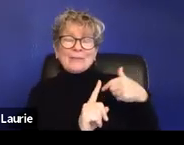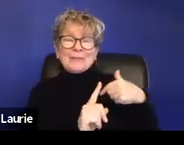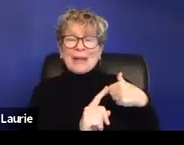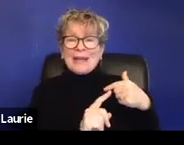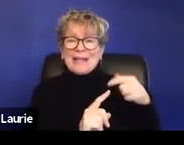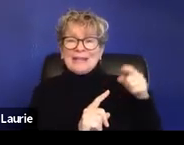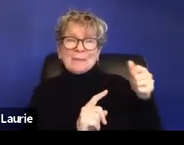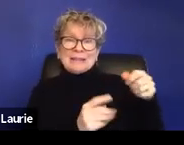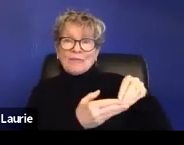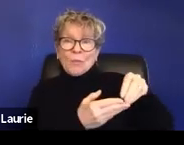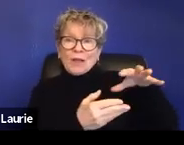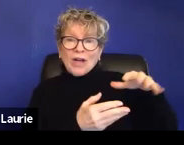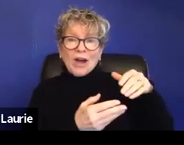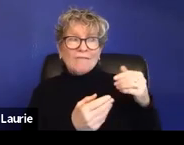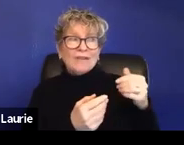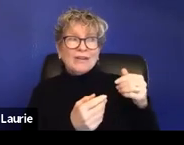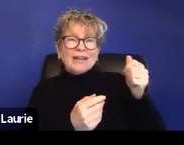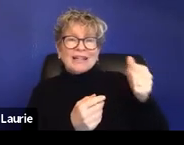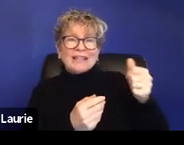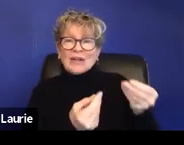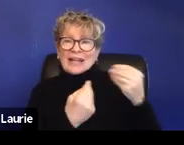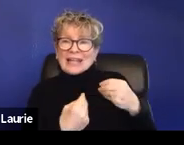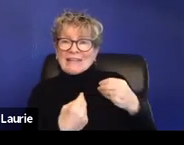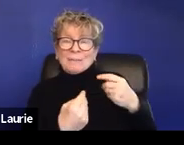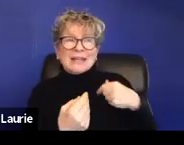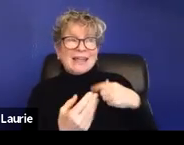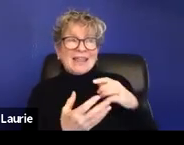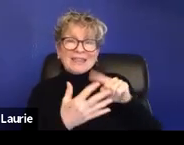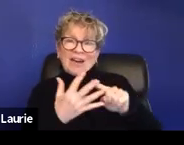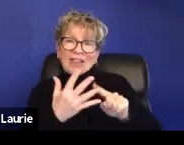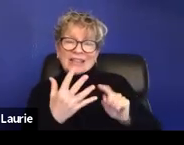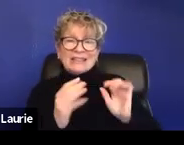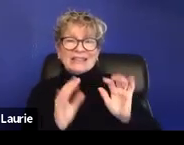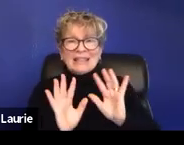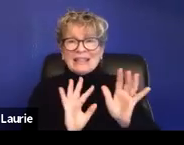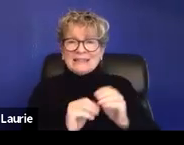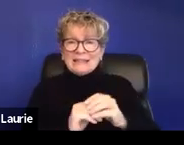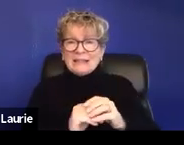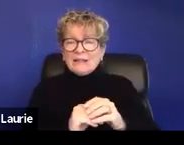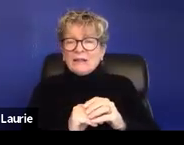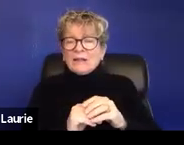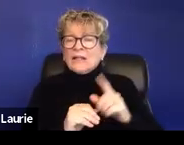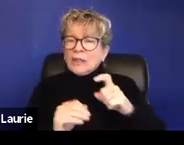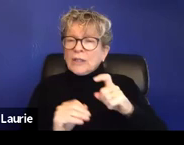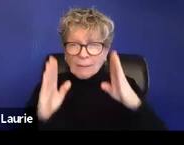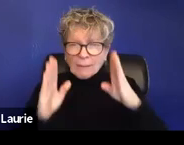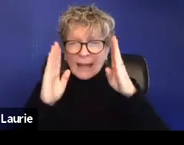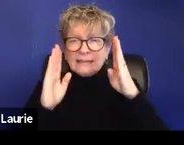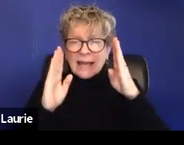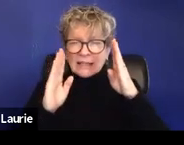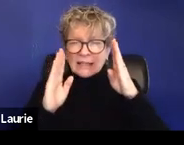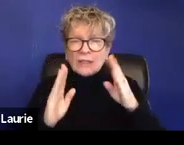off is willing to give you that much consideration. So being able to pay attention to that and then